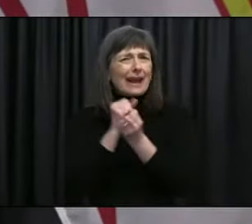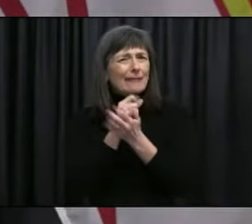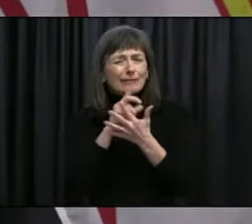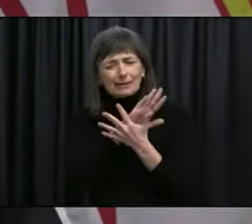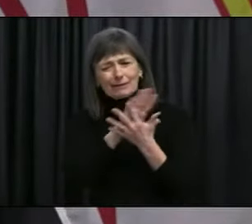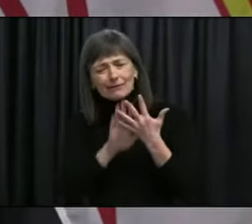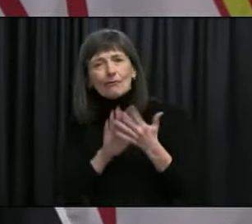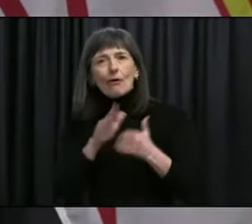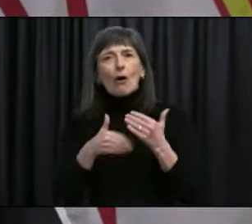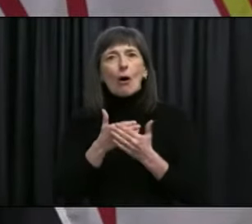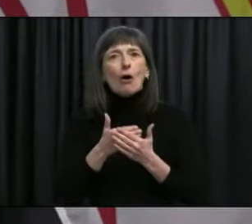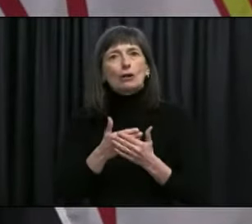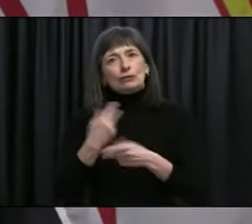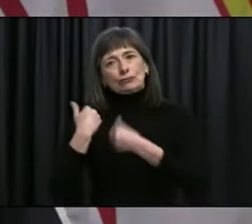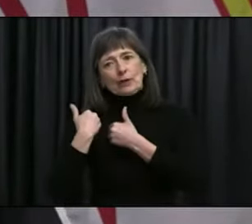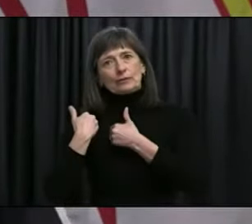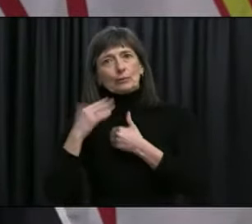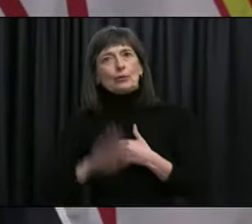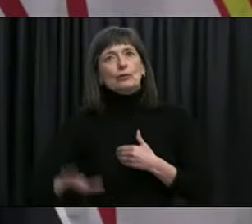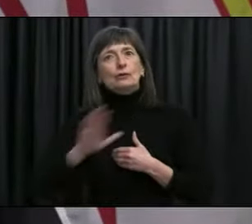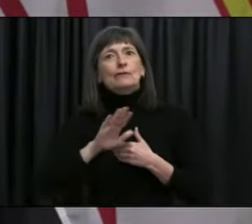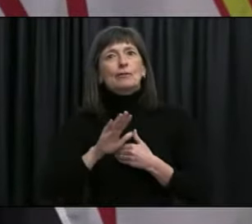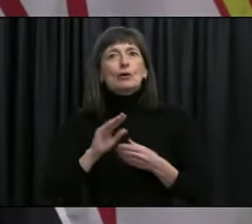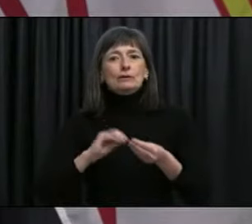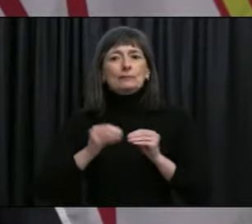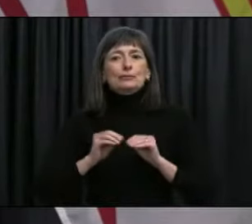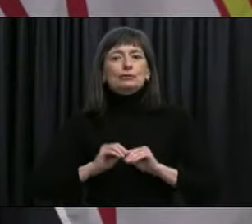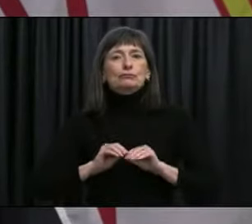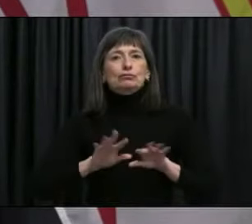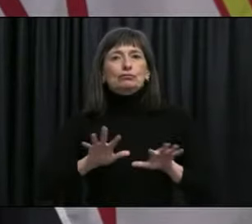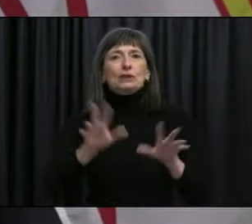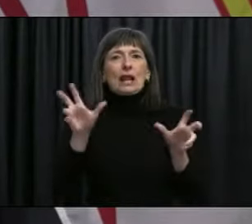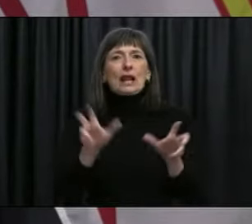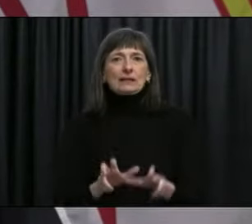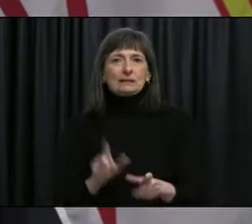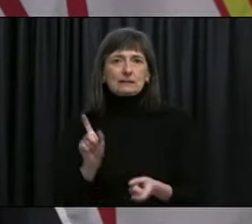spread of any variant really within, within the province.